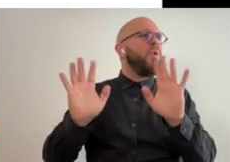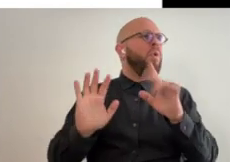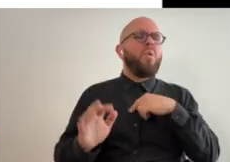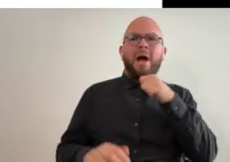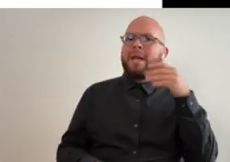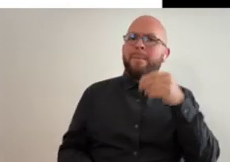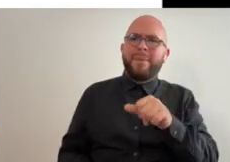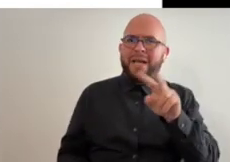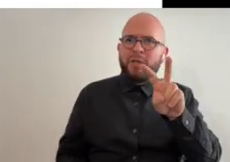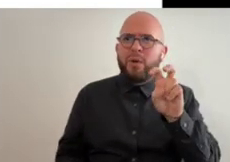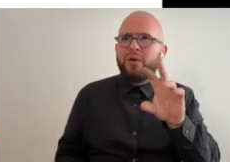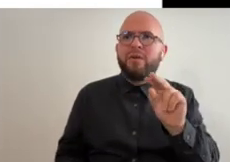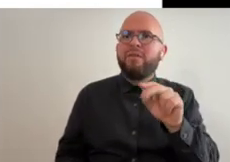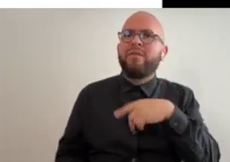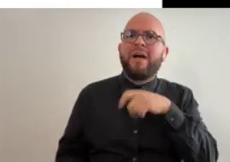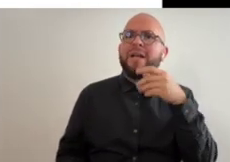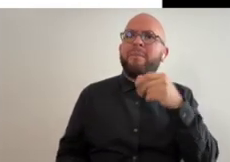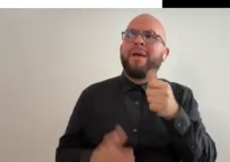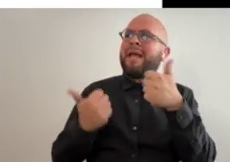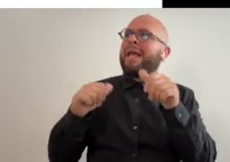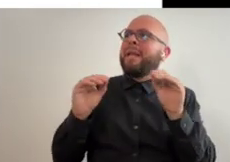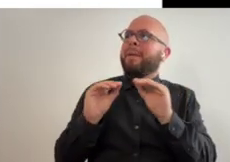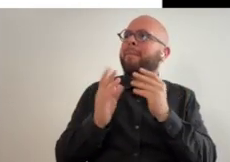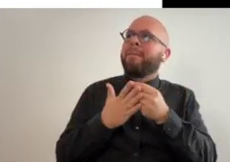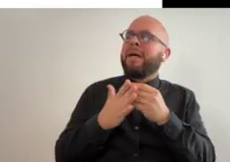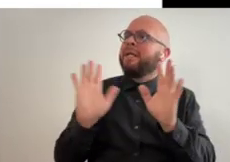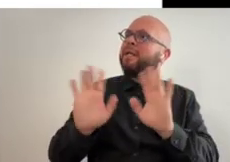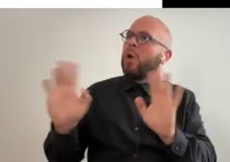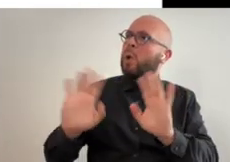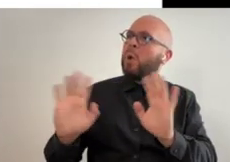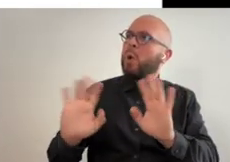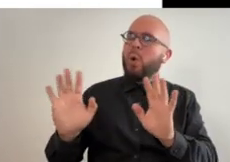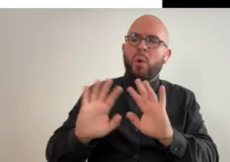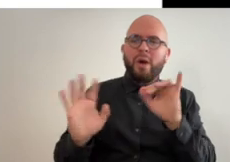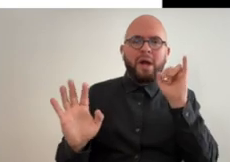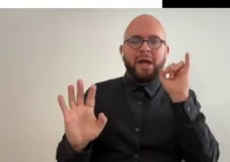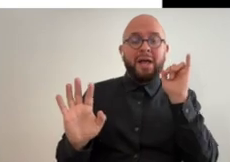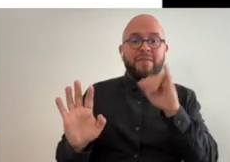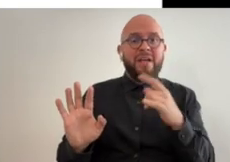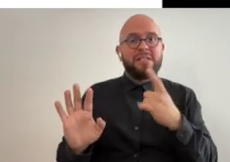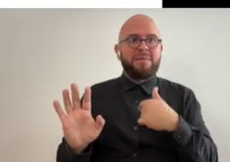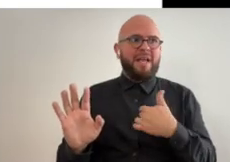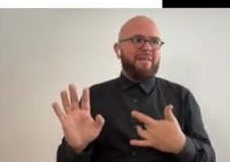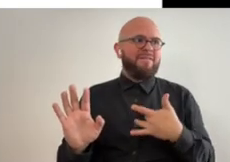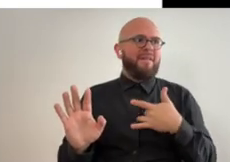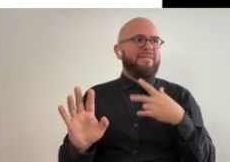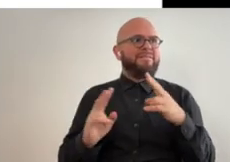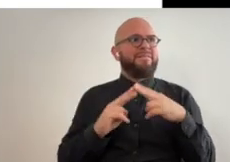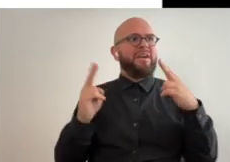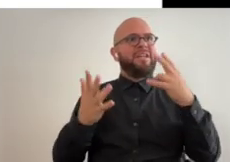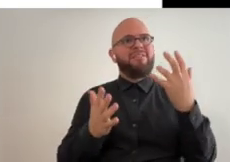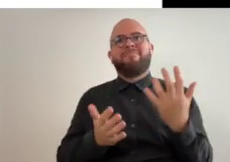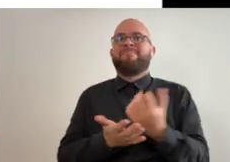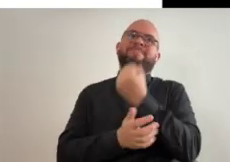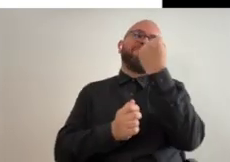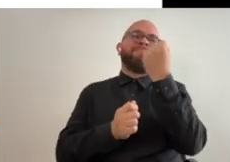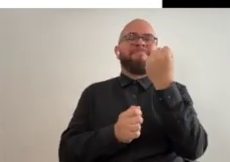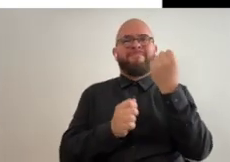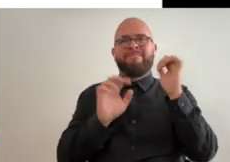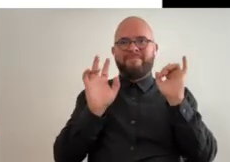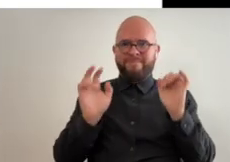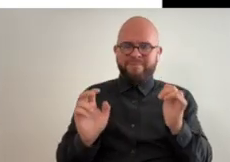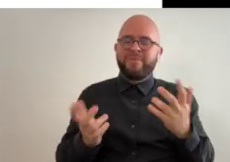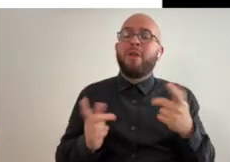have to pay 200 i'm sorry i didn't actually have to pay any money which was like the thing i was very felt victorious about but